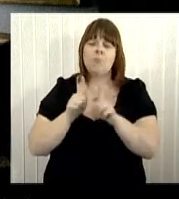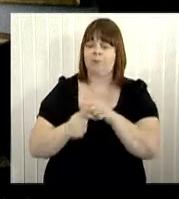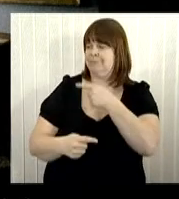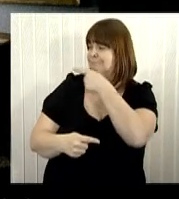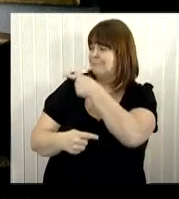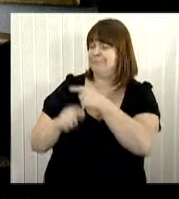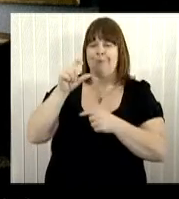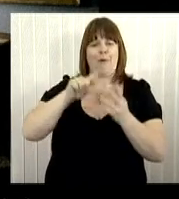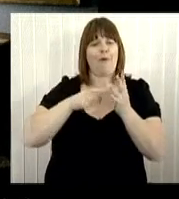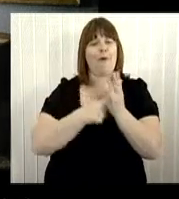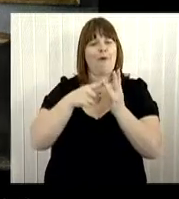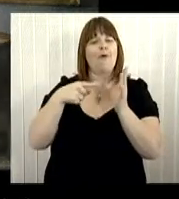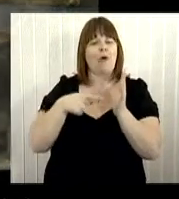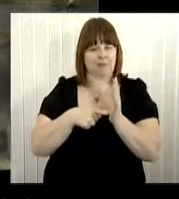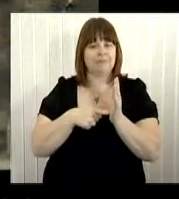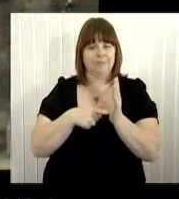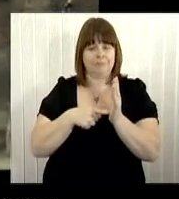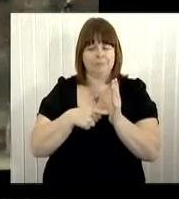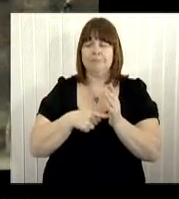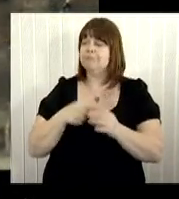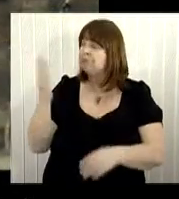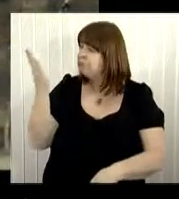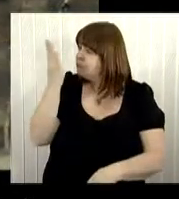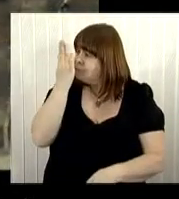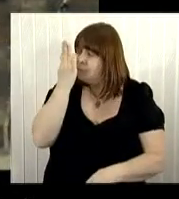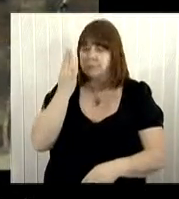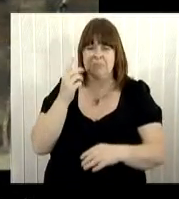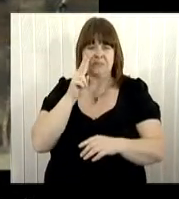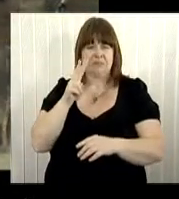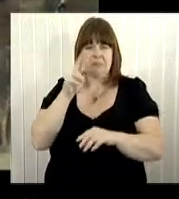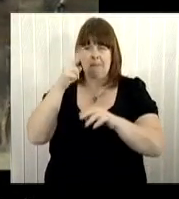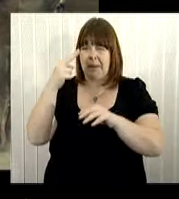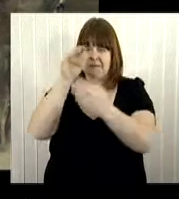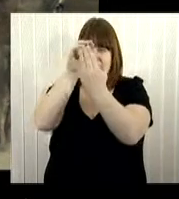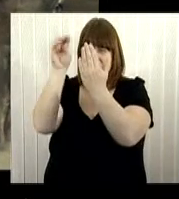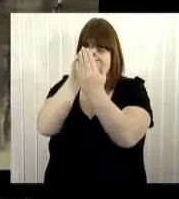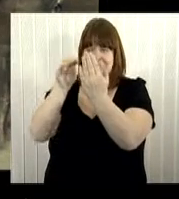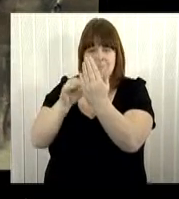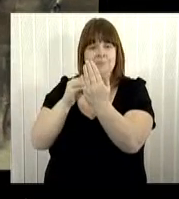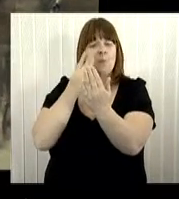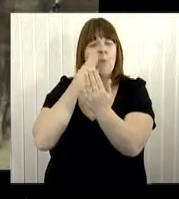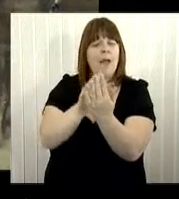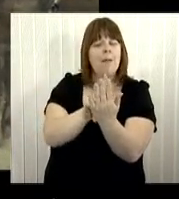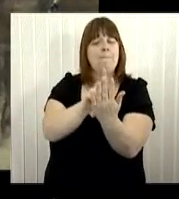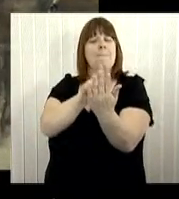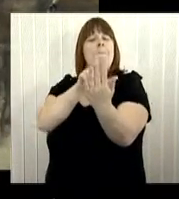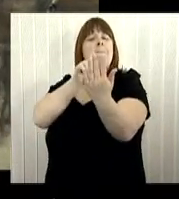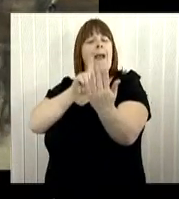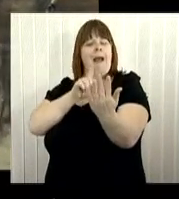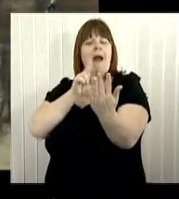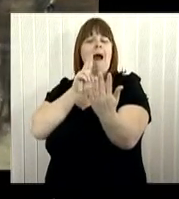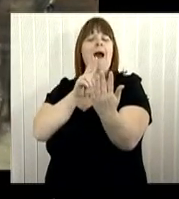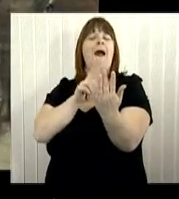painting is the Little Coral. When you are close to it, it appears to be just blobs of paint. But